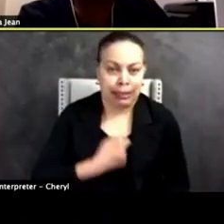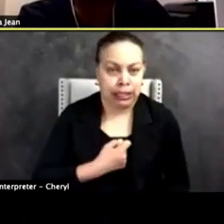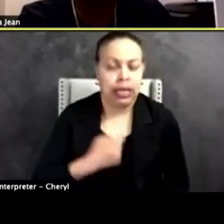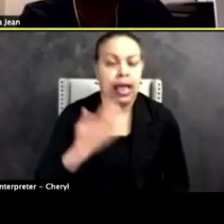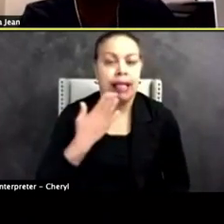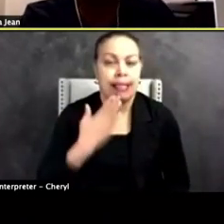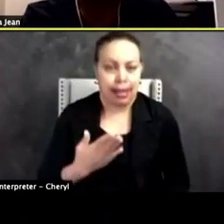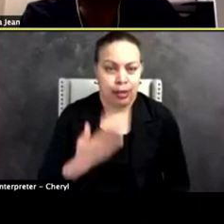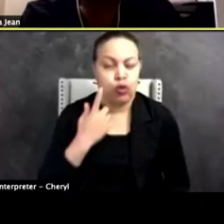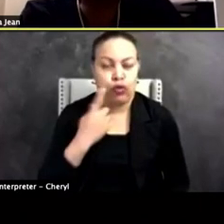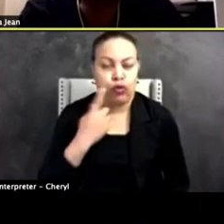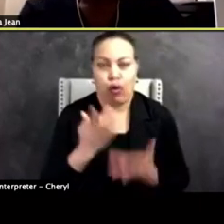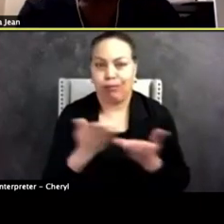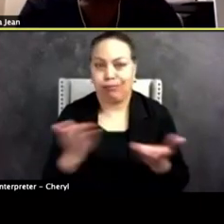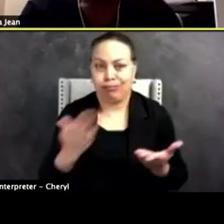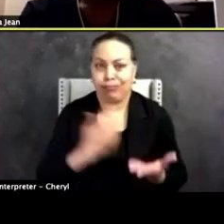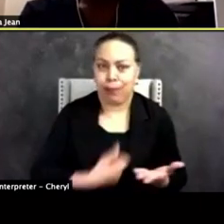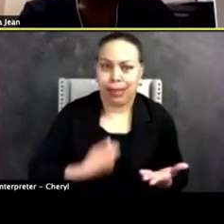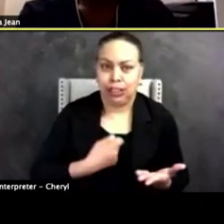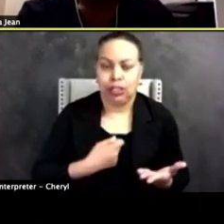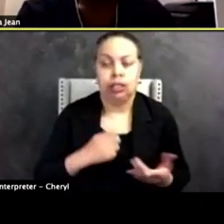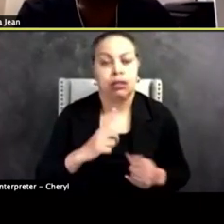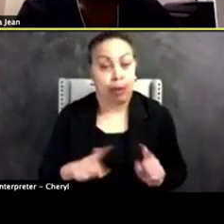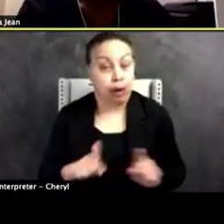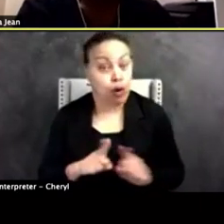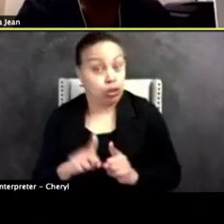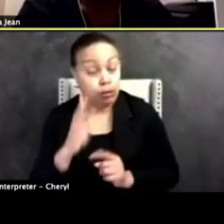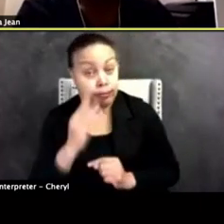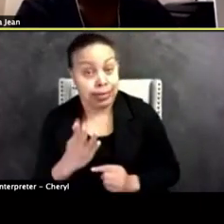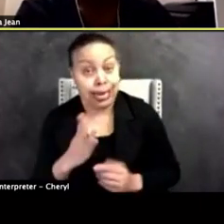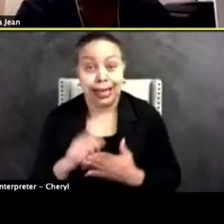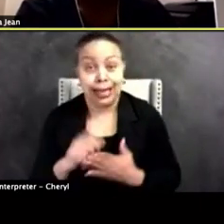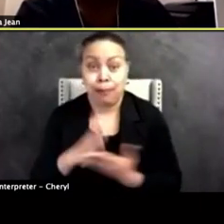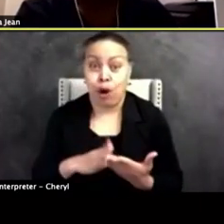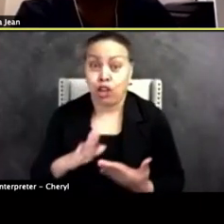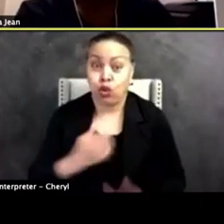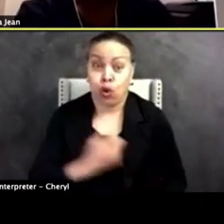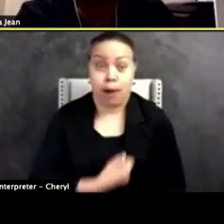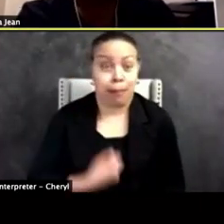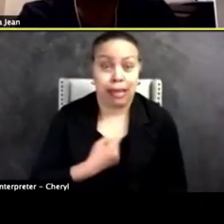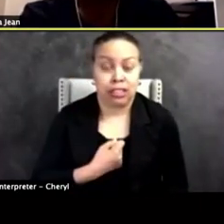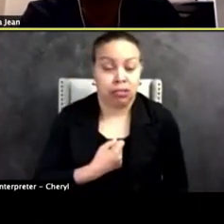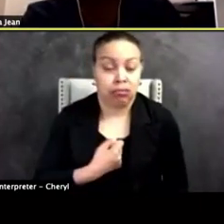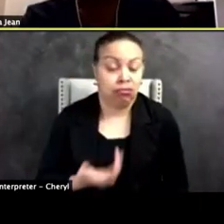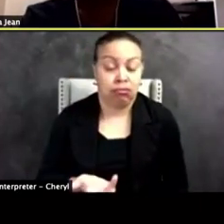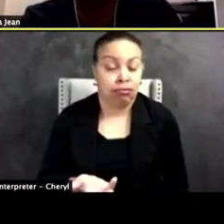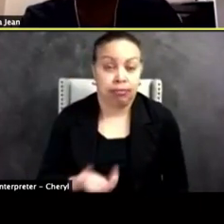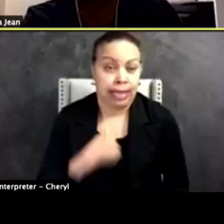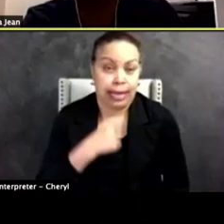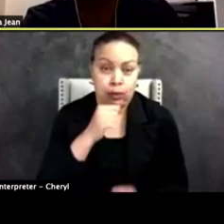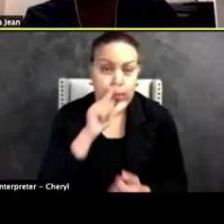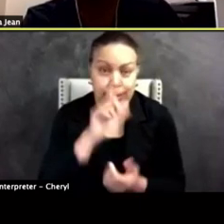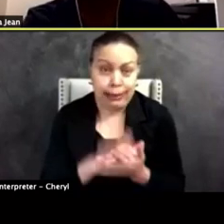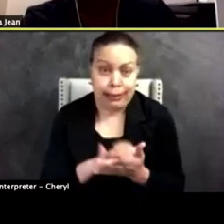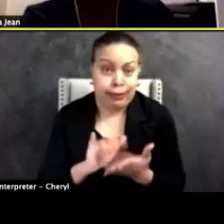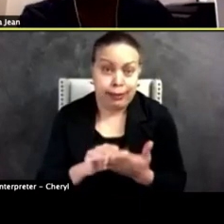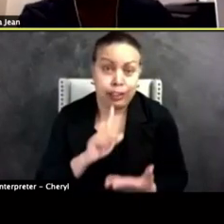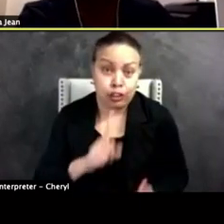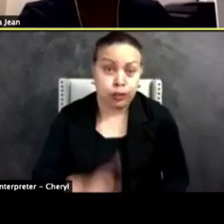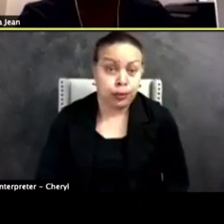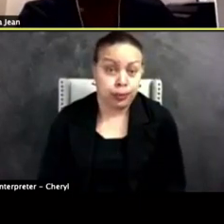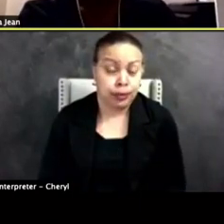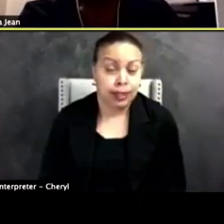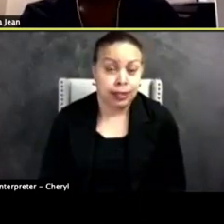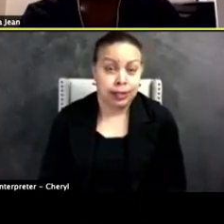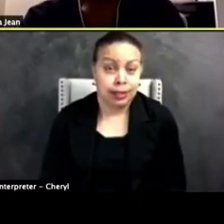publicly apologizing. But then I also want to say that part of your apology, I did not believe that it was sincere and that you